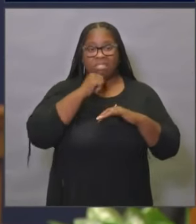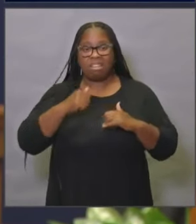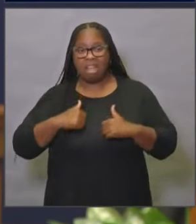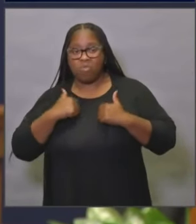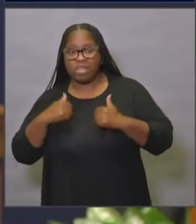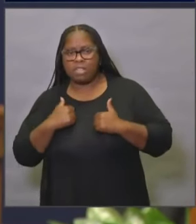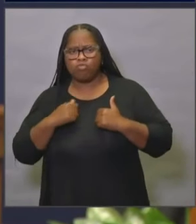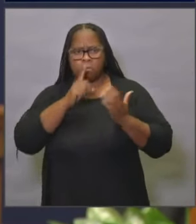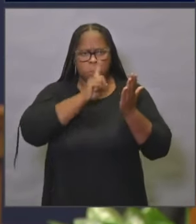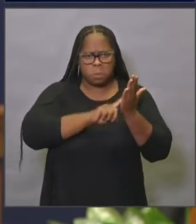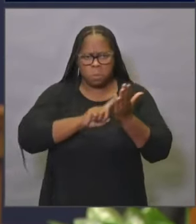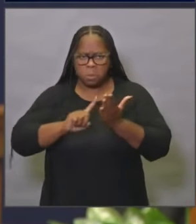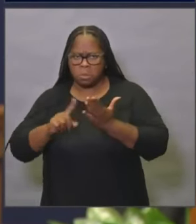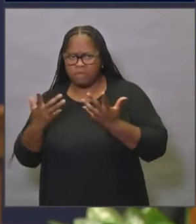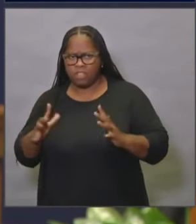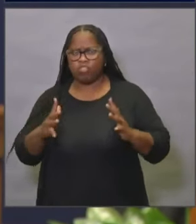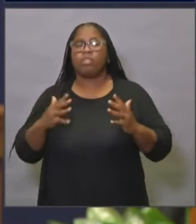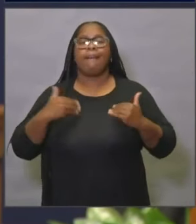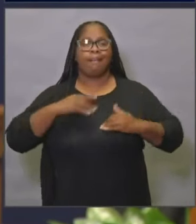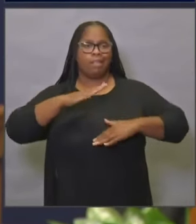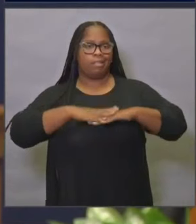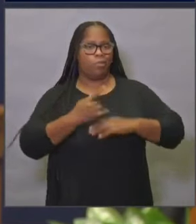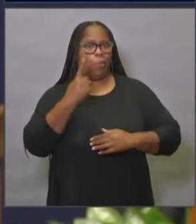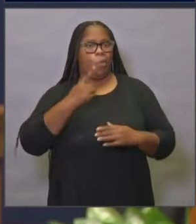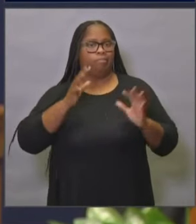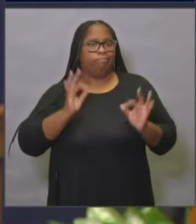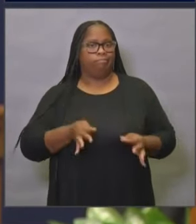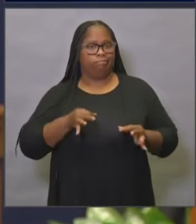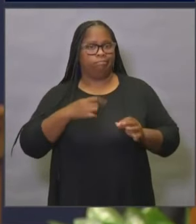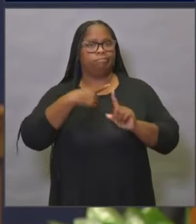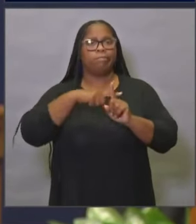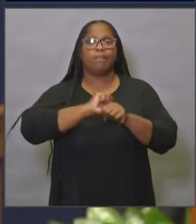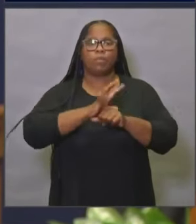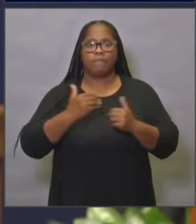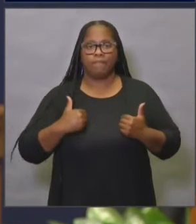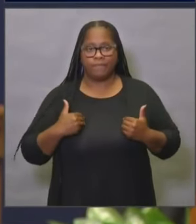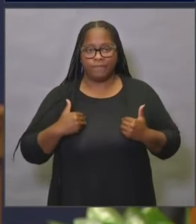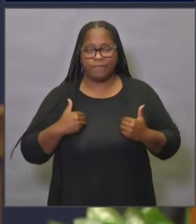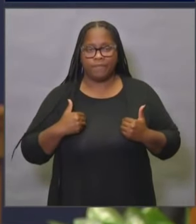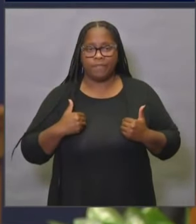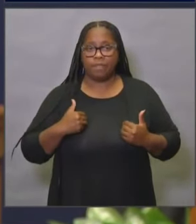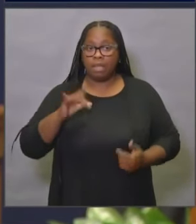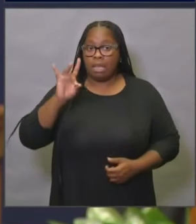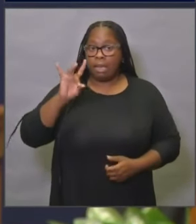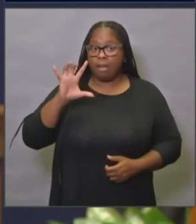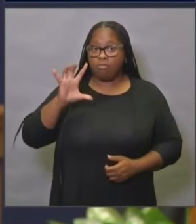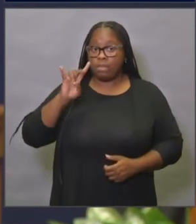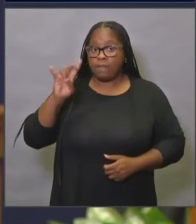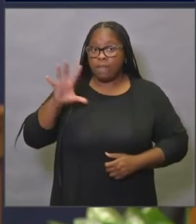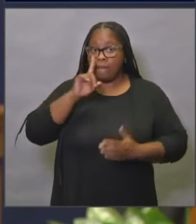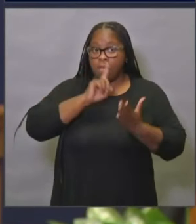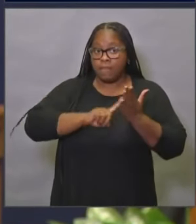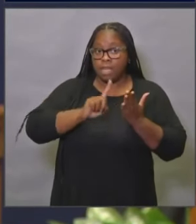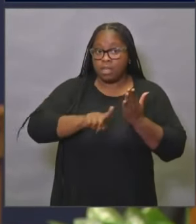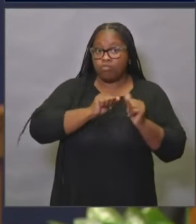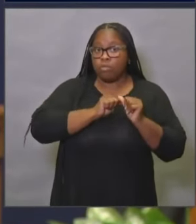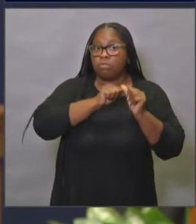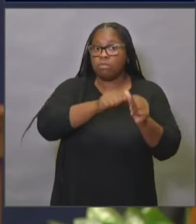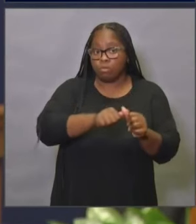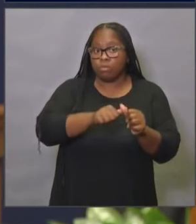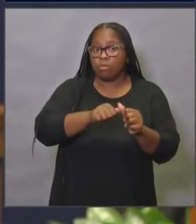with at least one confirmed case of COVID-19. Of these, 875 are being currently investigated,